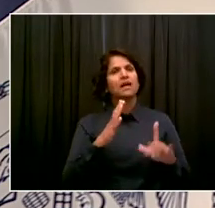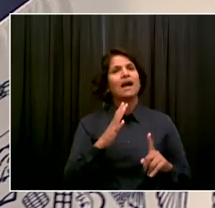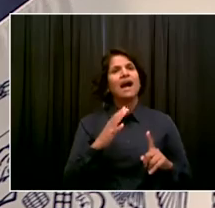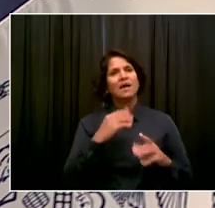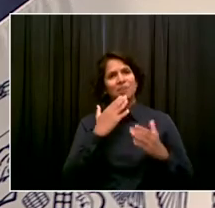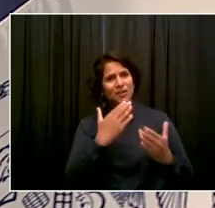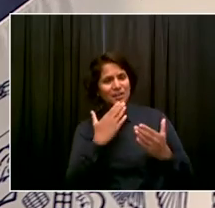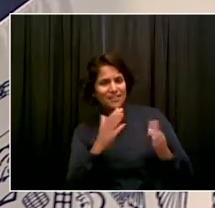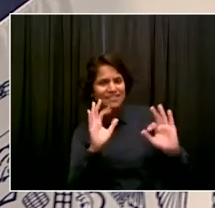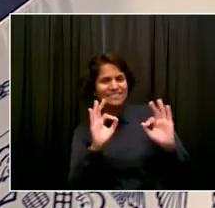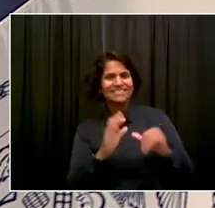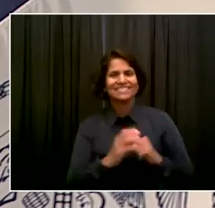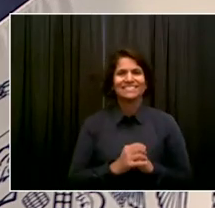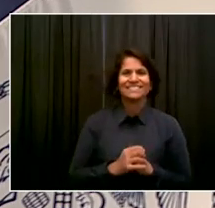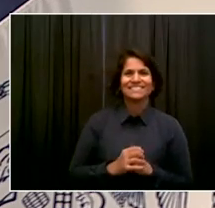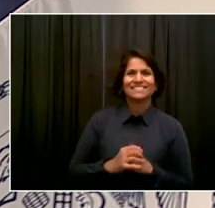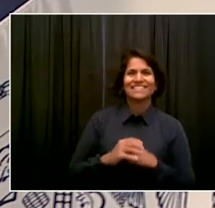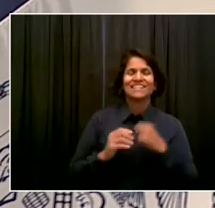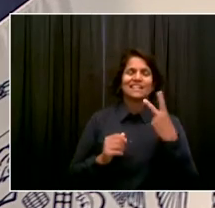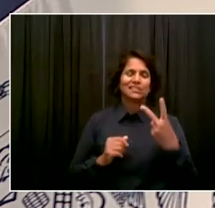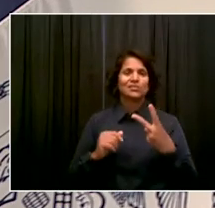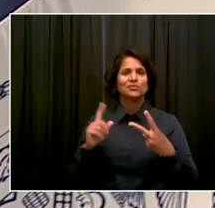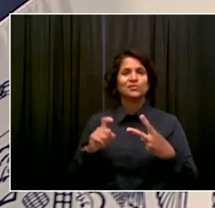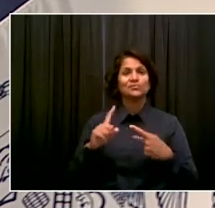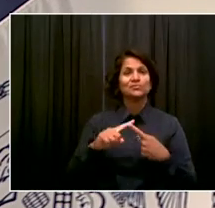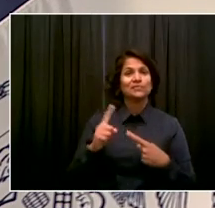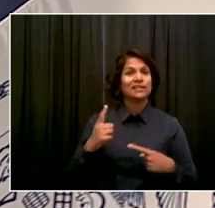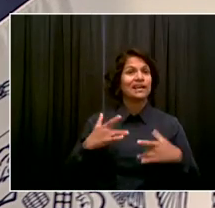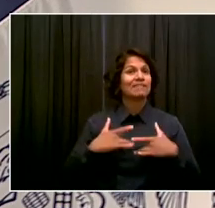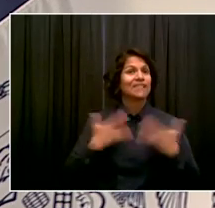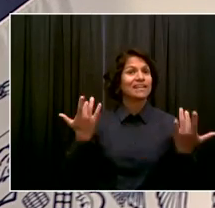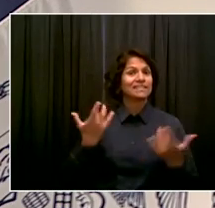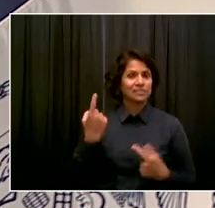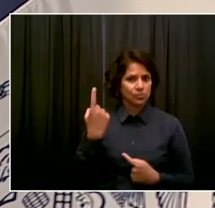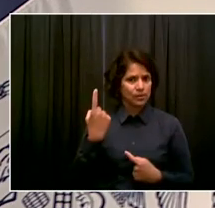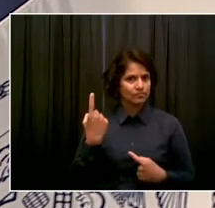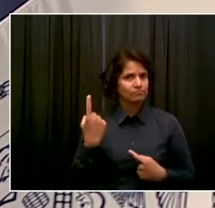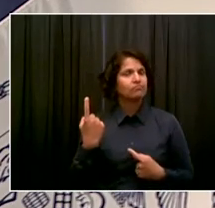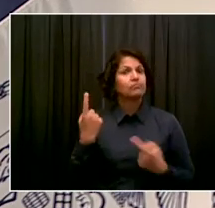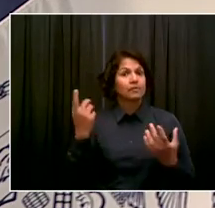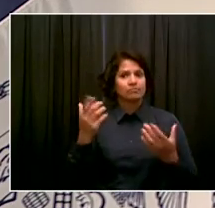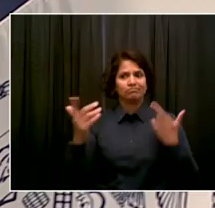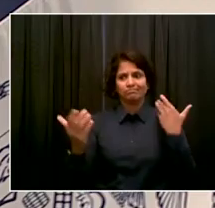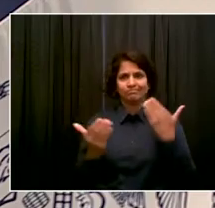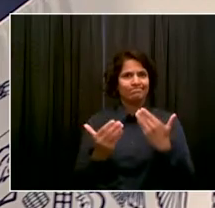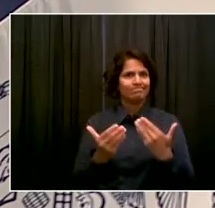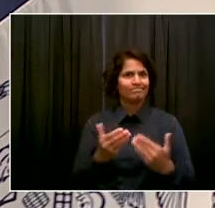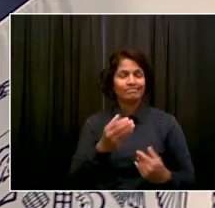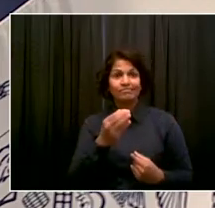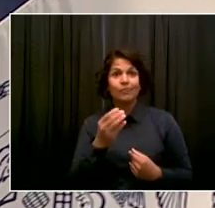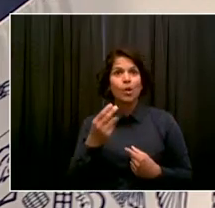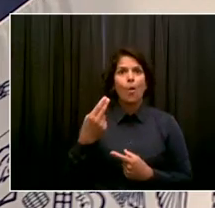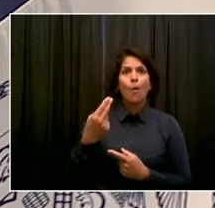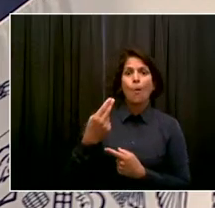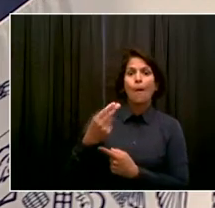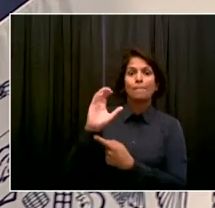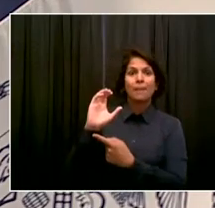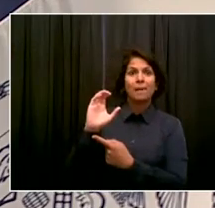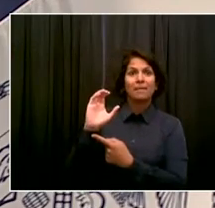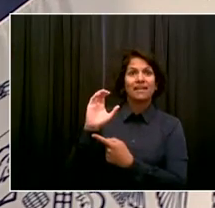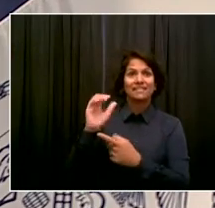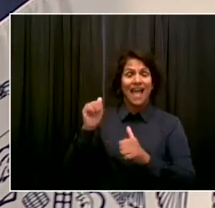Excellent. One of the events coming up where people will have to show proof of vaccination is the homecoming concert that you've been talking about in New York City.